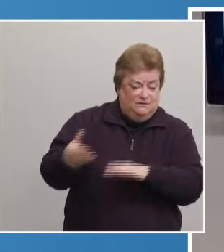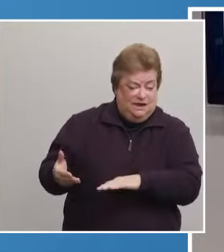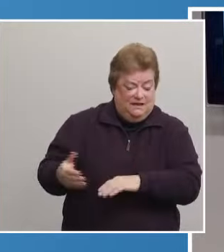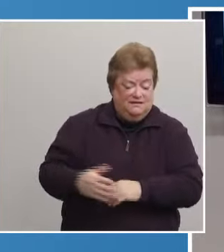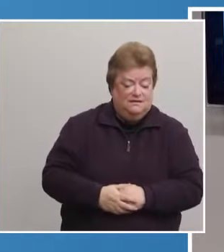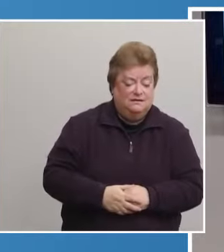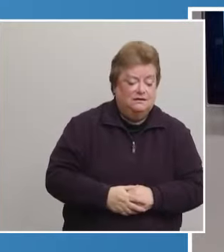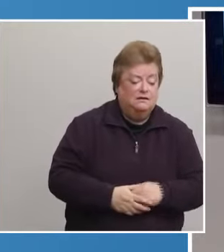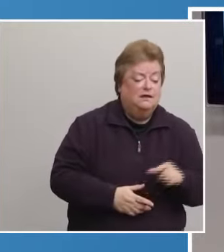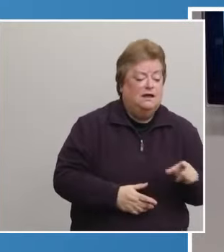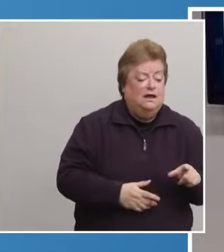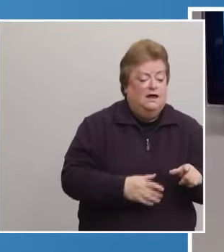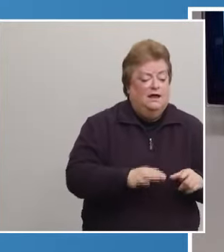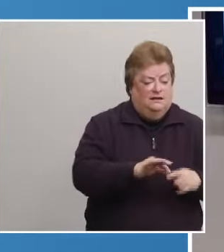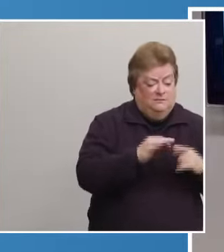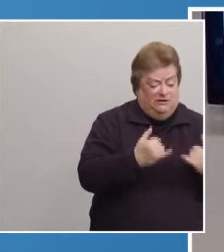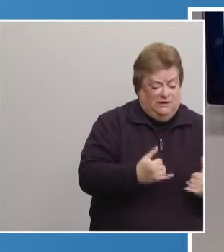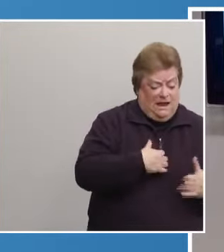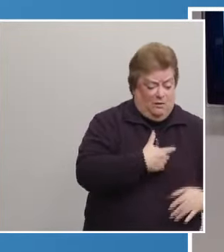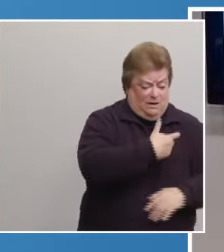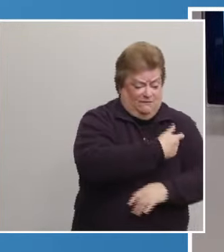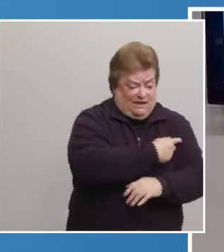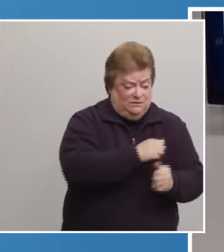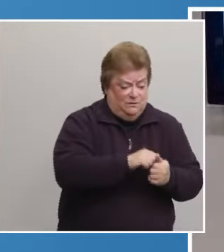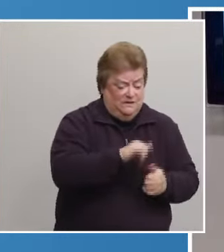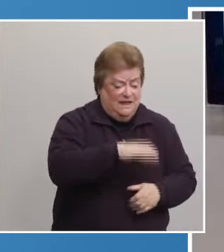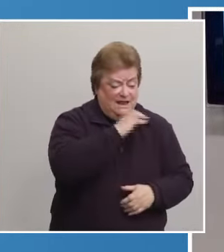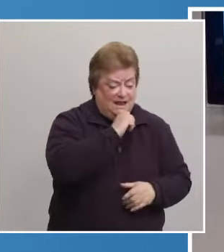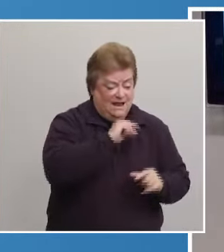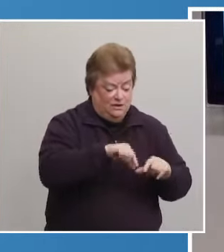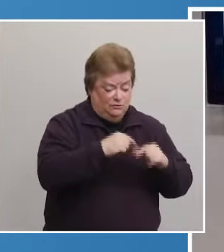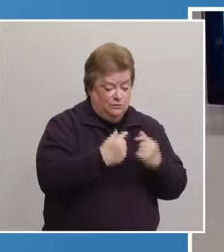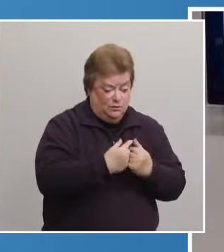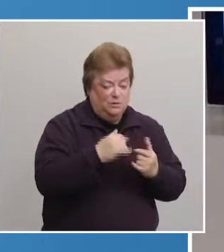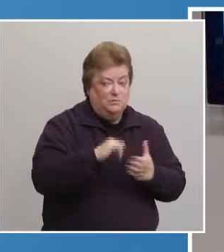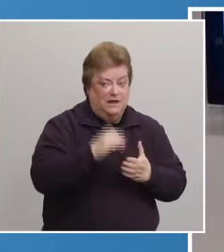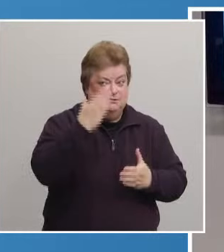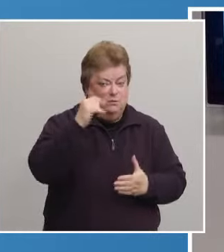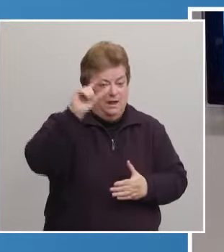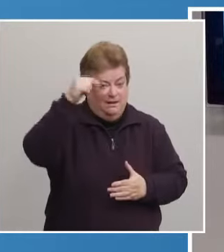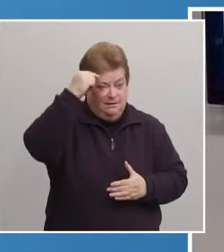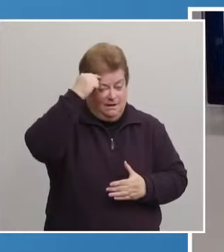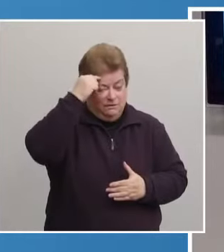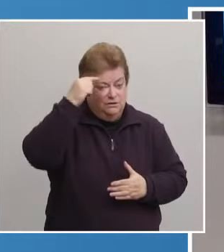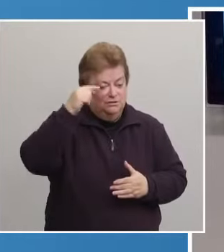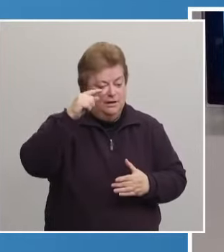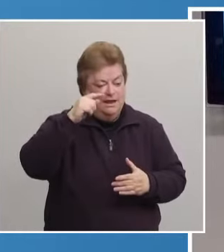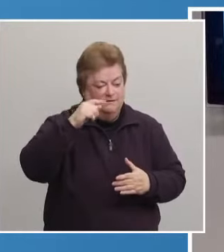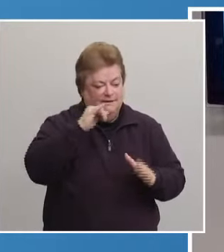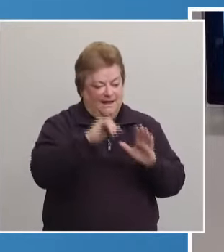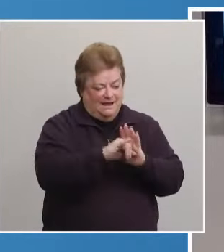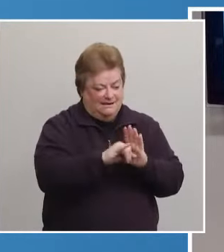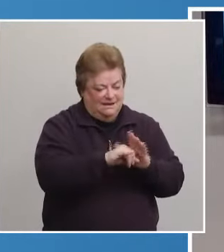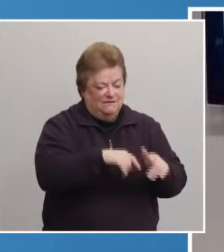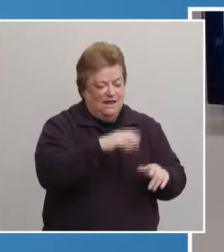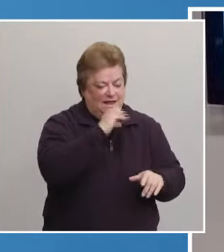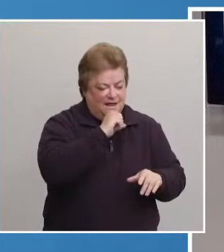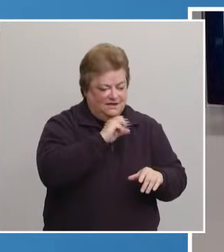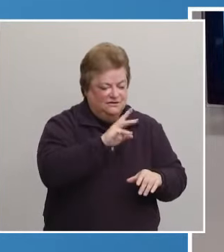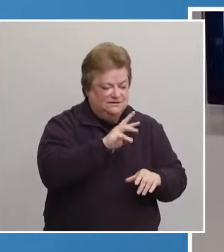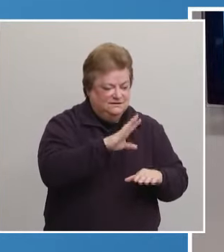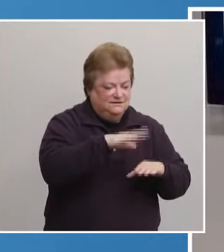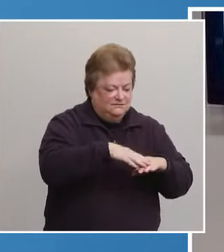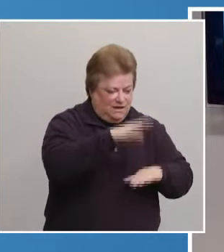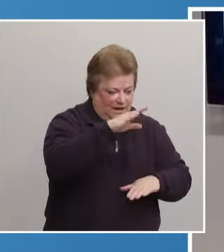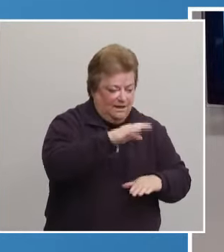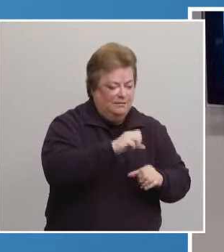vaccinate that age group, which is why, you know, the governor has identified those 65 and older in both prioritize